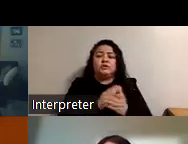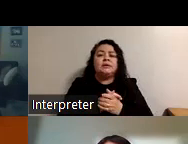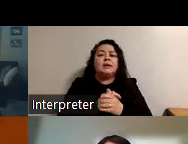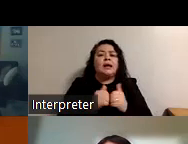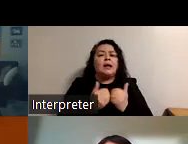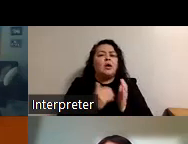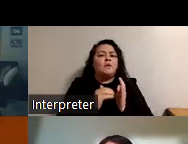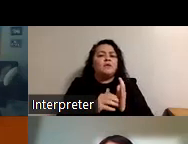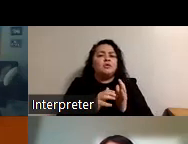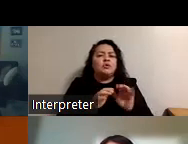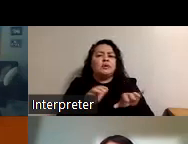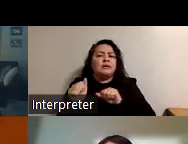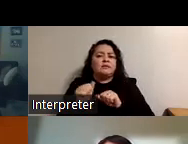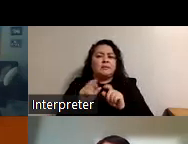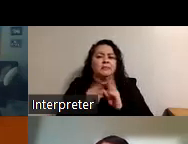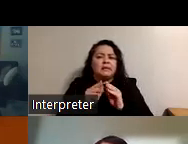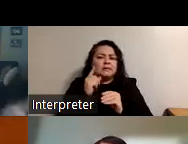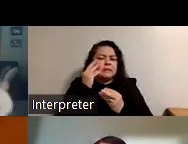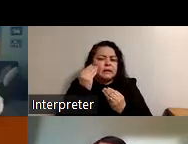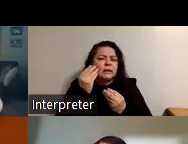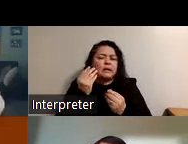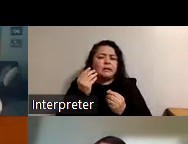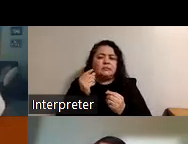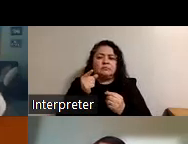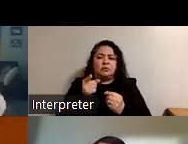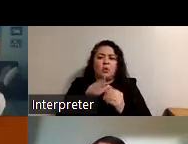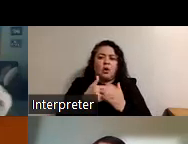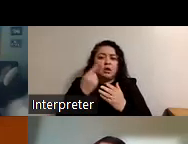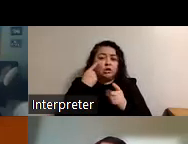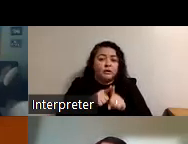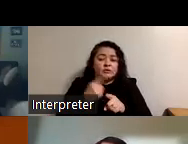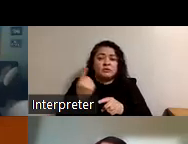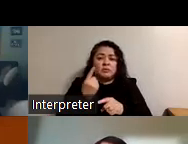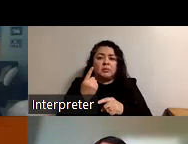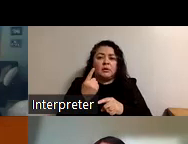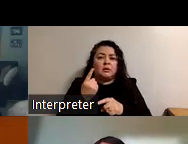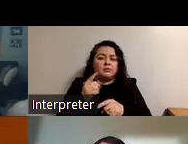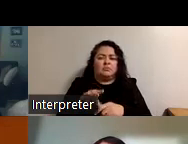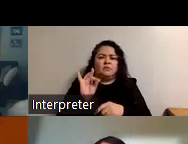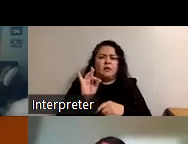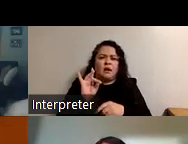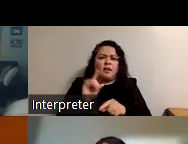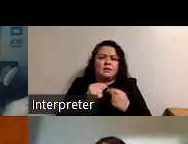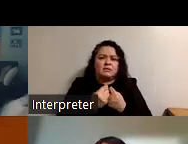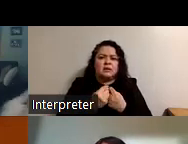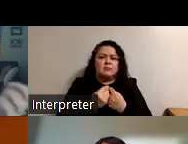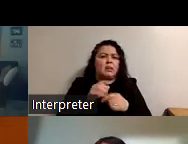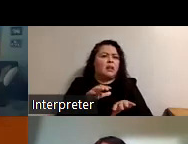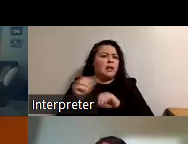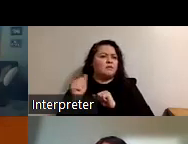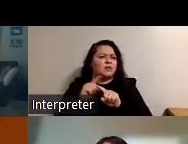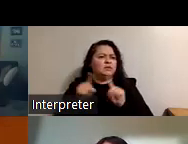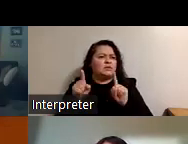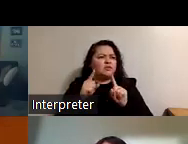often do you leave meetings thinking everything thinking you all agreed to something only to find the team walked away with a very different